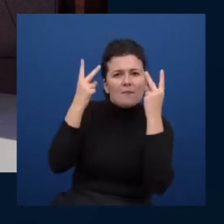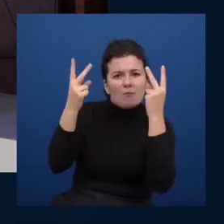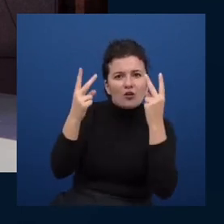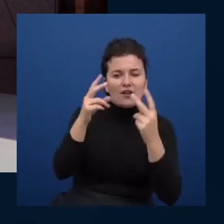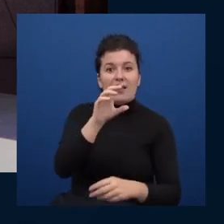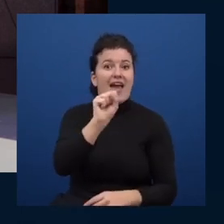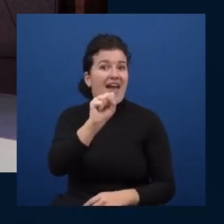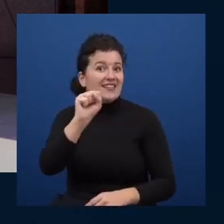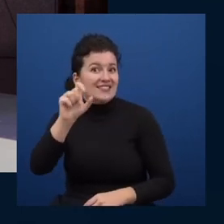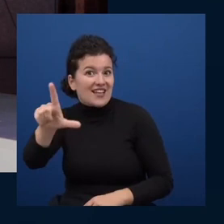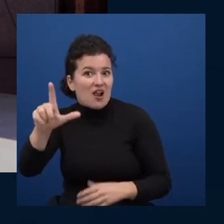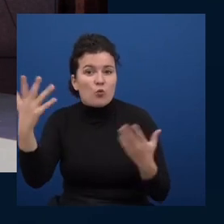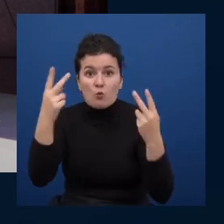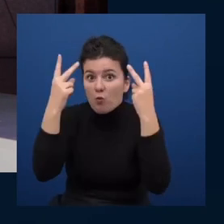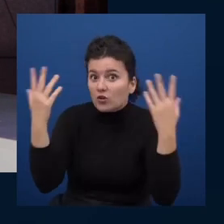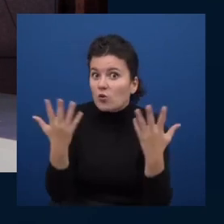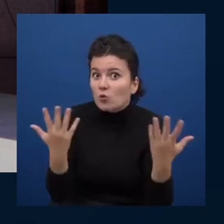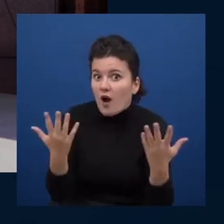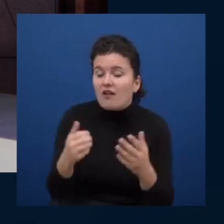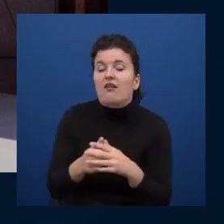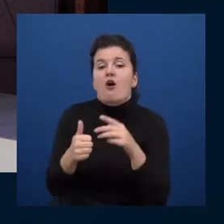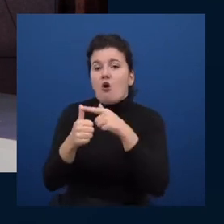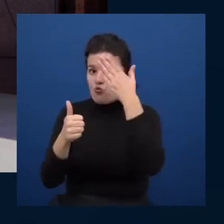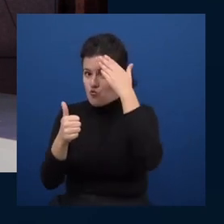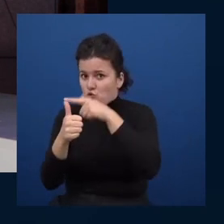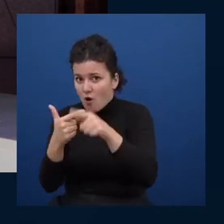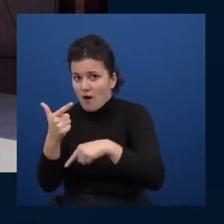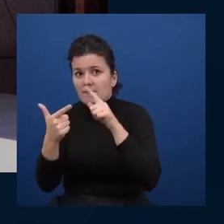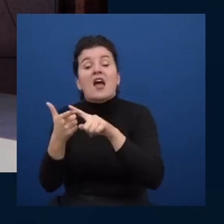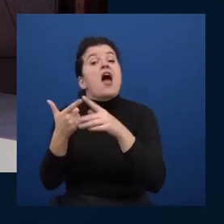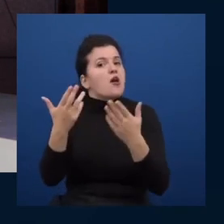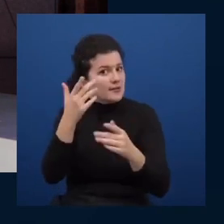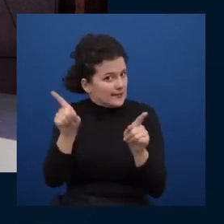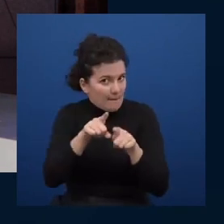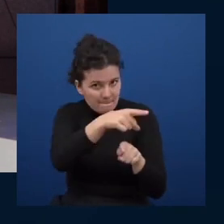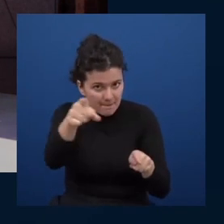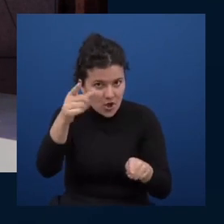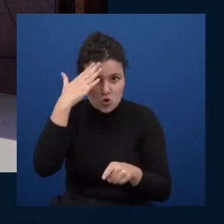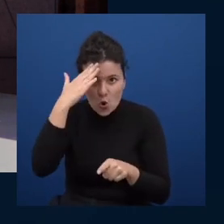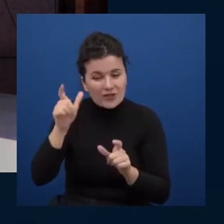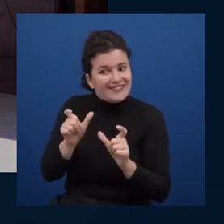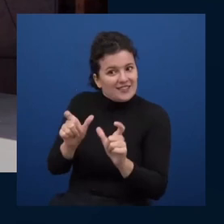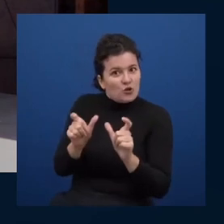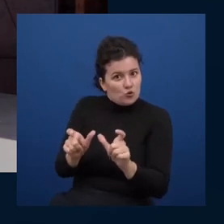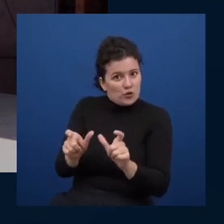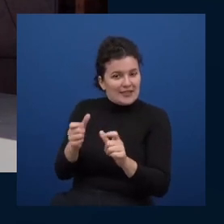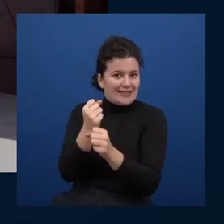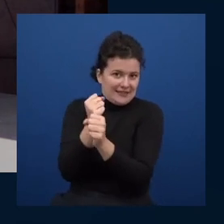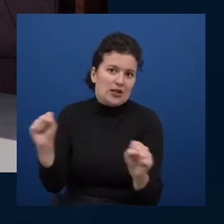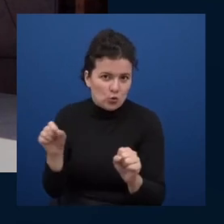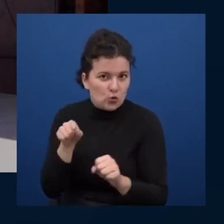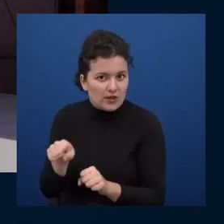important and then make sure that you know security is a thing just like i know that my engine is a thing